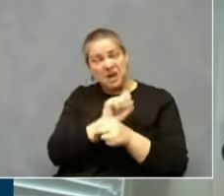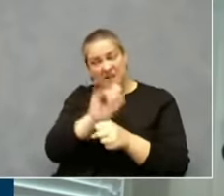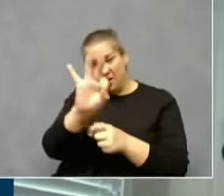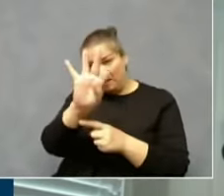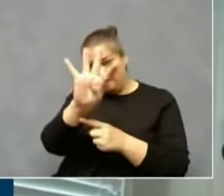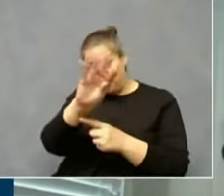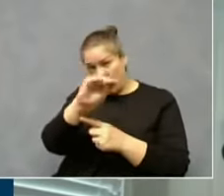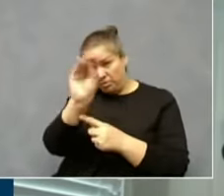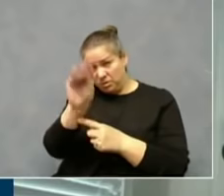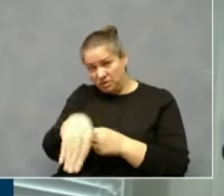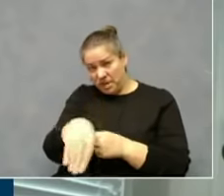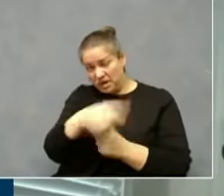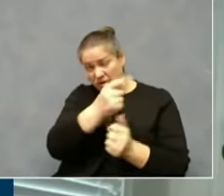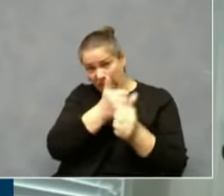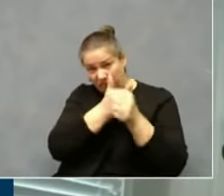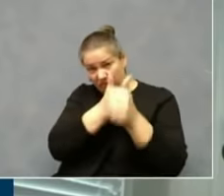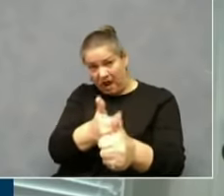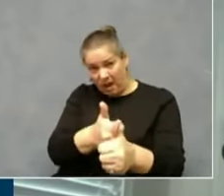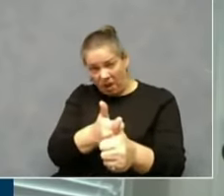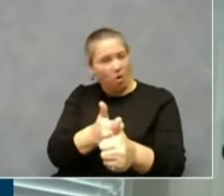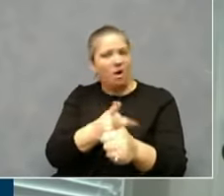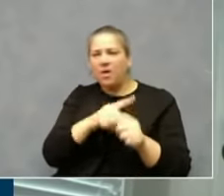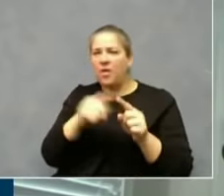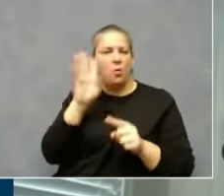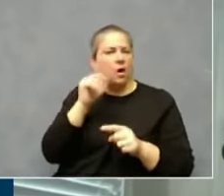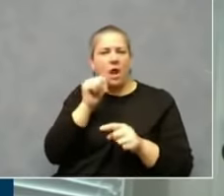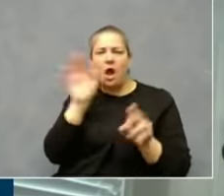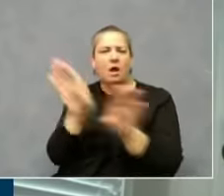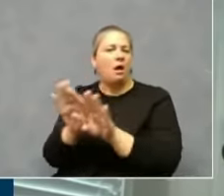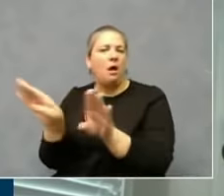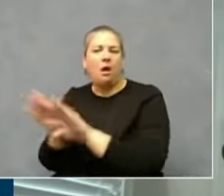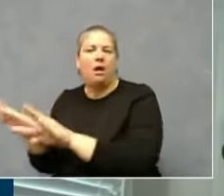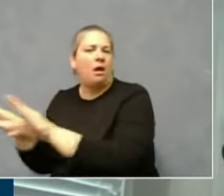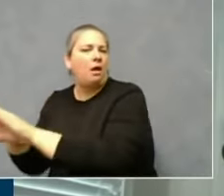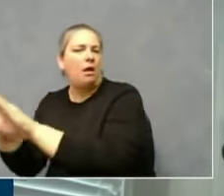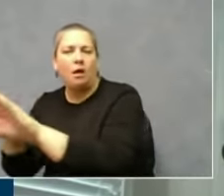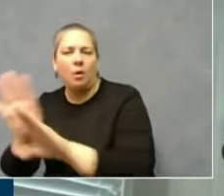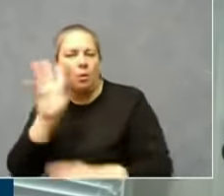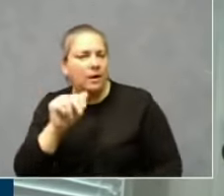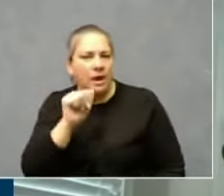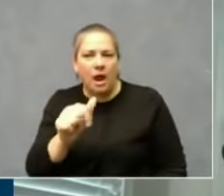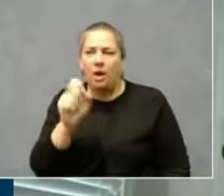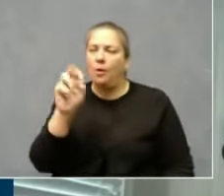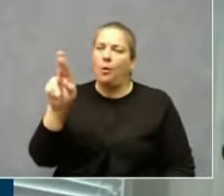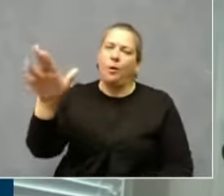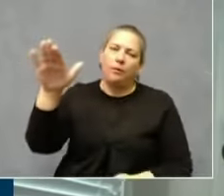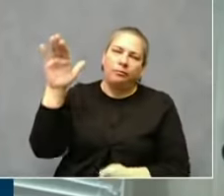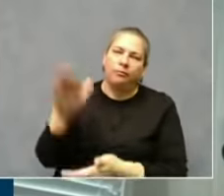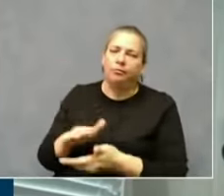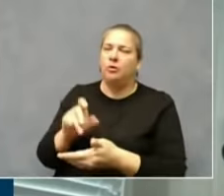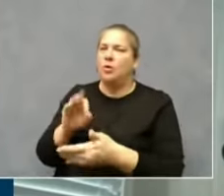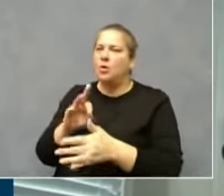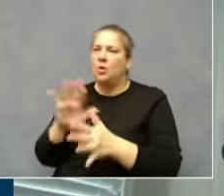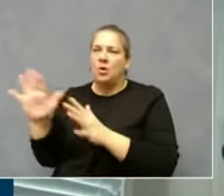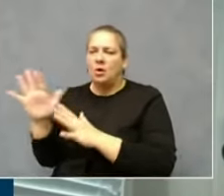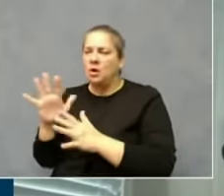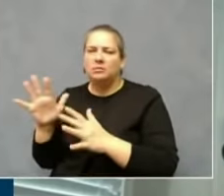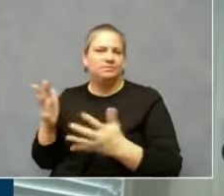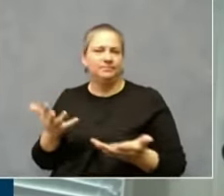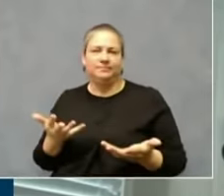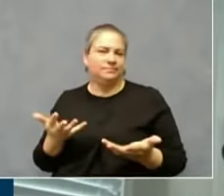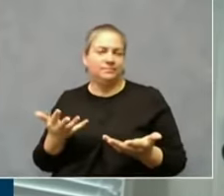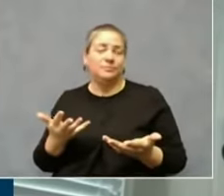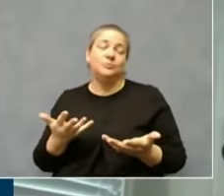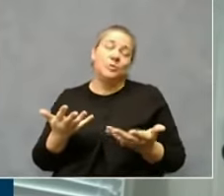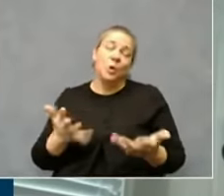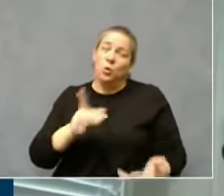shuttered. So ultimately, it's the public's choice how we're going to respond. And I think along this journey,